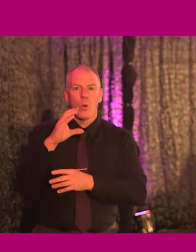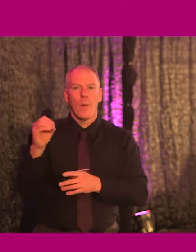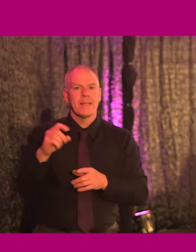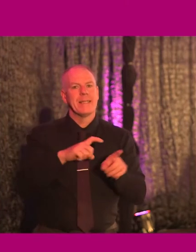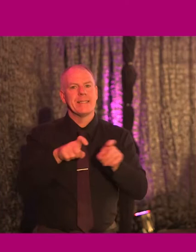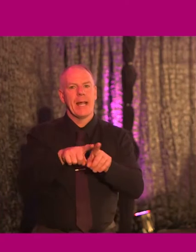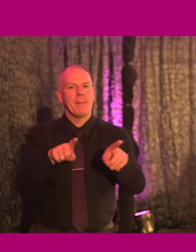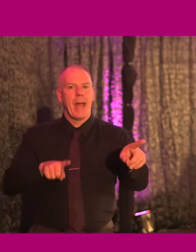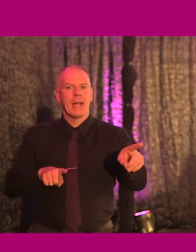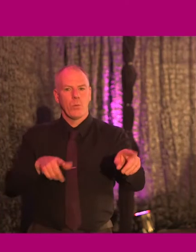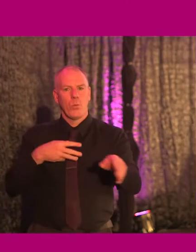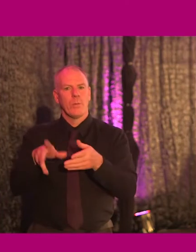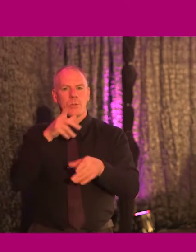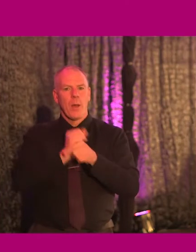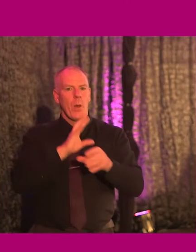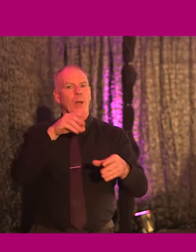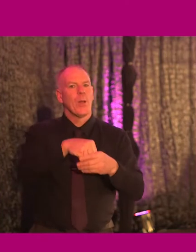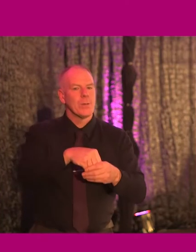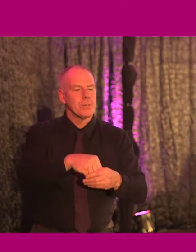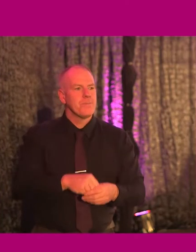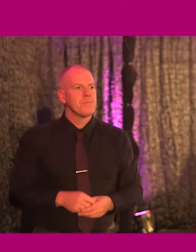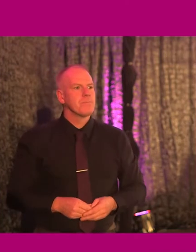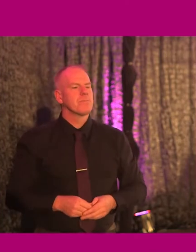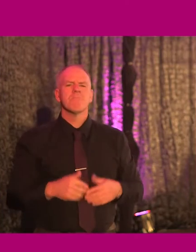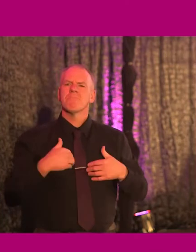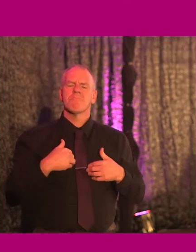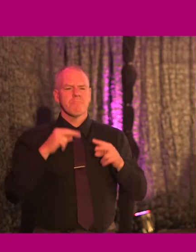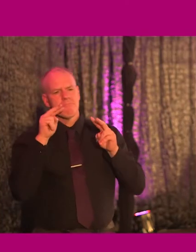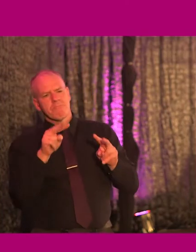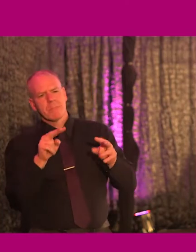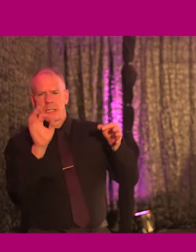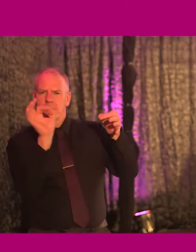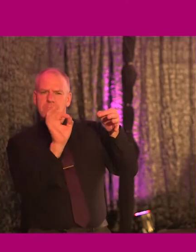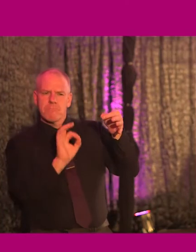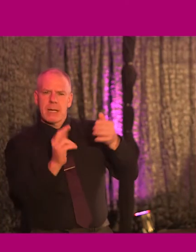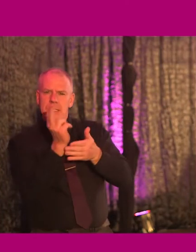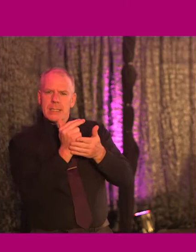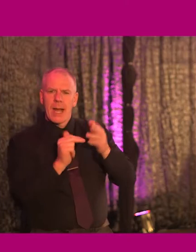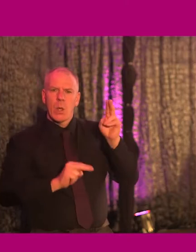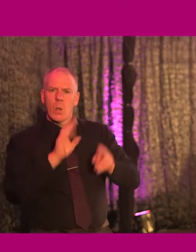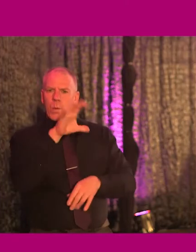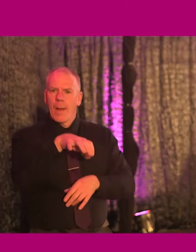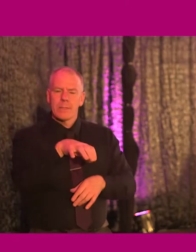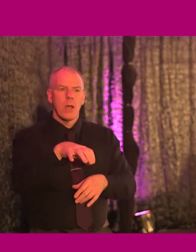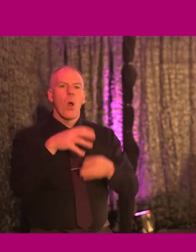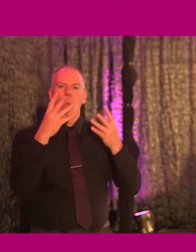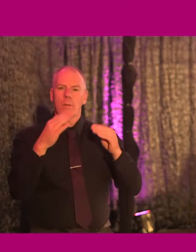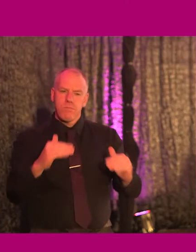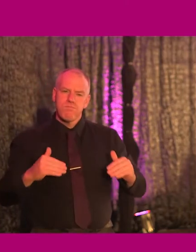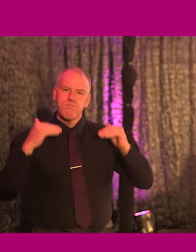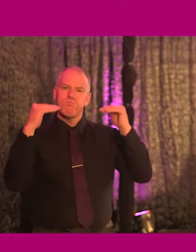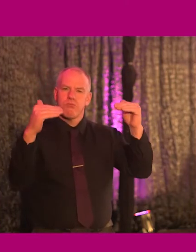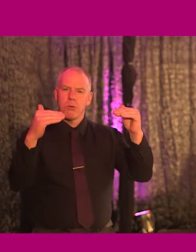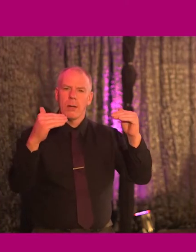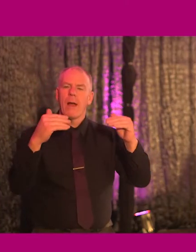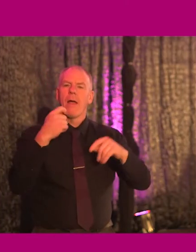inclusion. Therefore, when we were designing the new campus, the team in Dublin were determined to go beyond the standard accessibility requirements and use